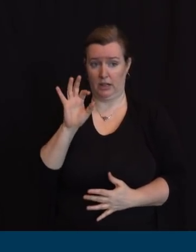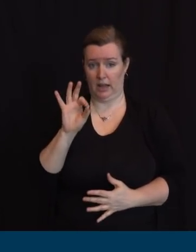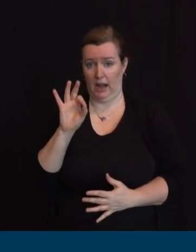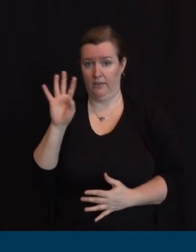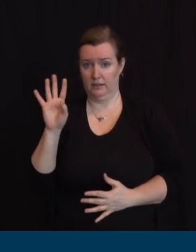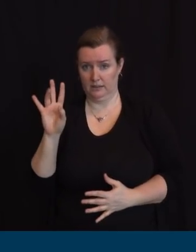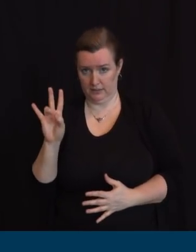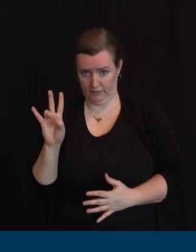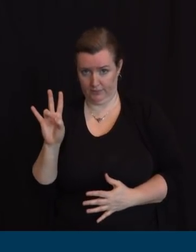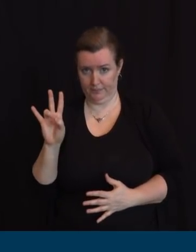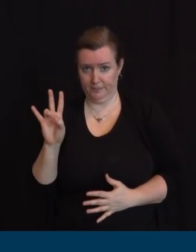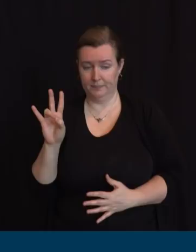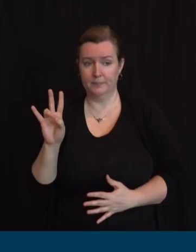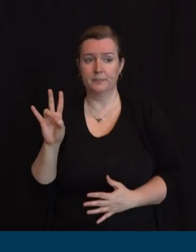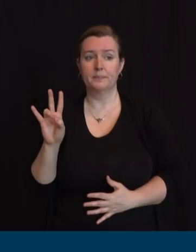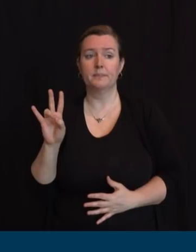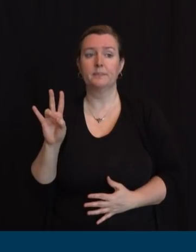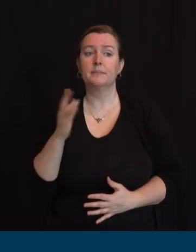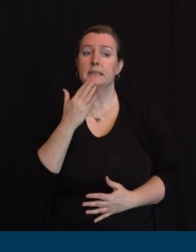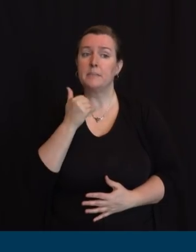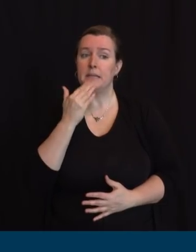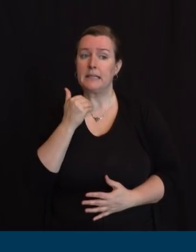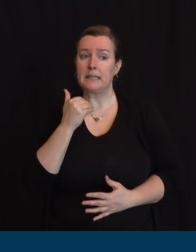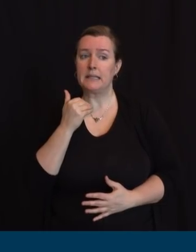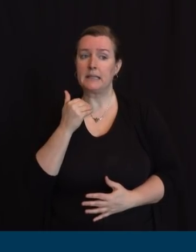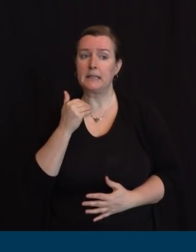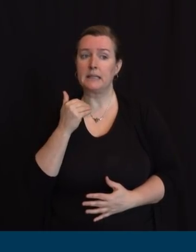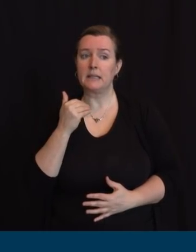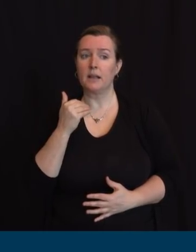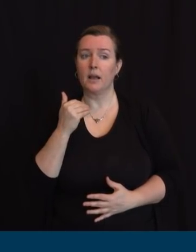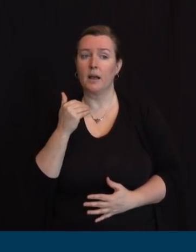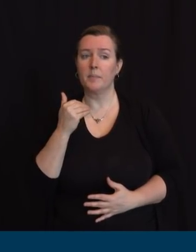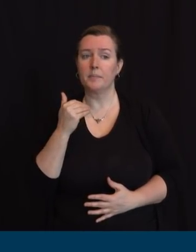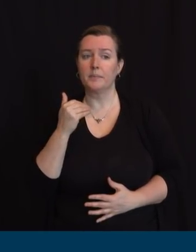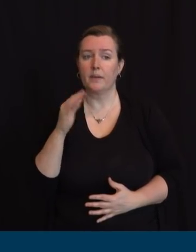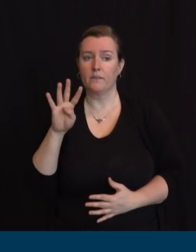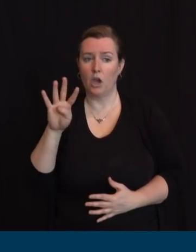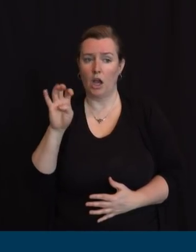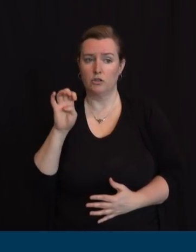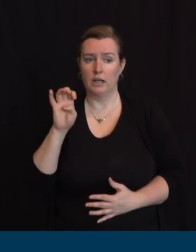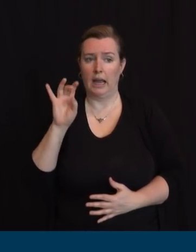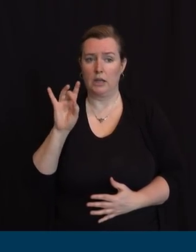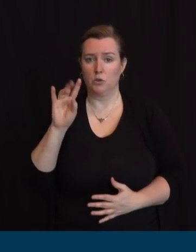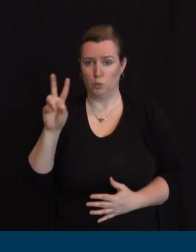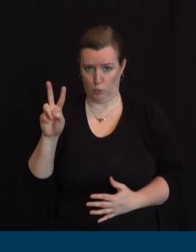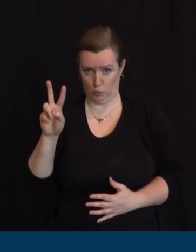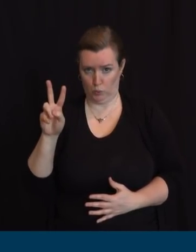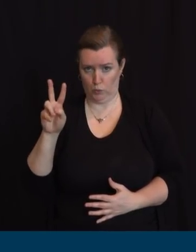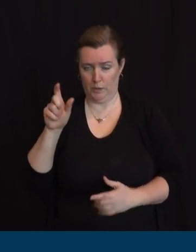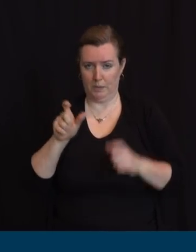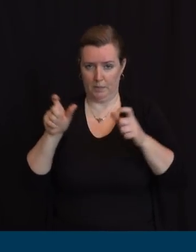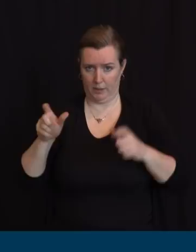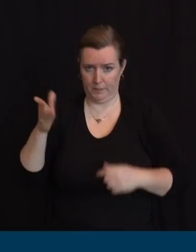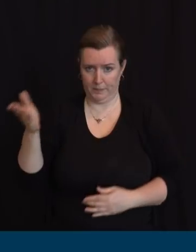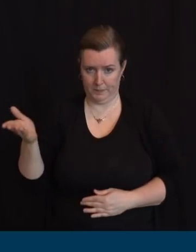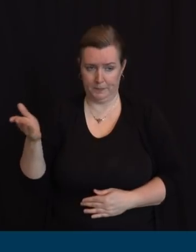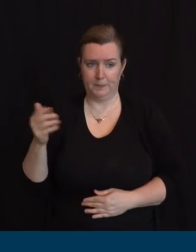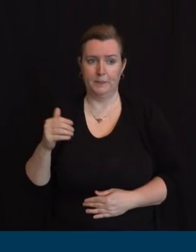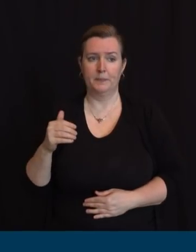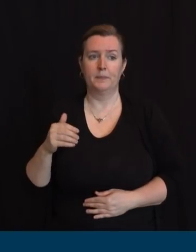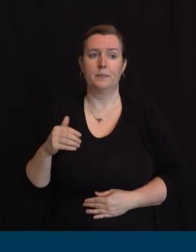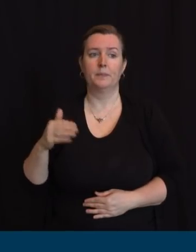.4% or 482 individuals. Chronic, other chronic diseases,